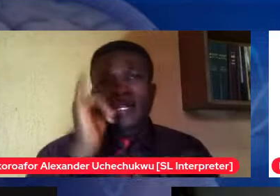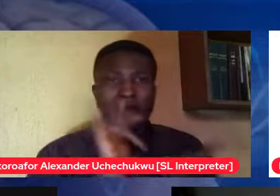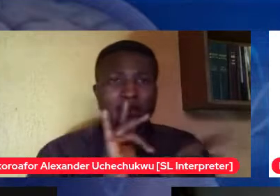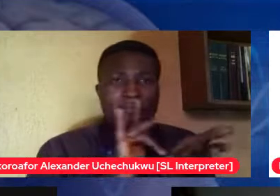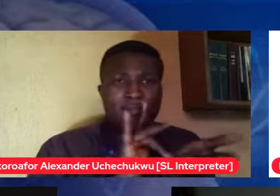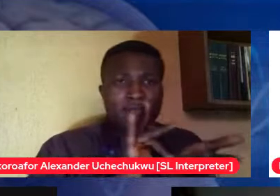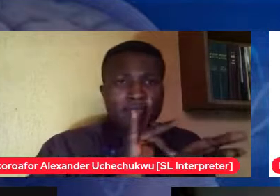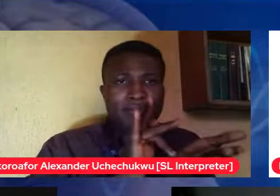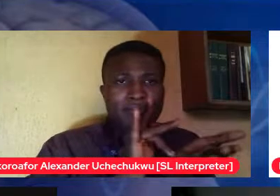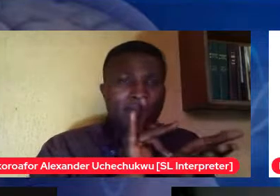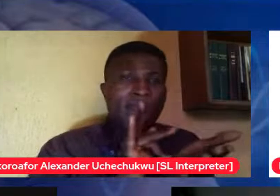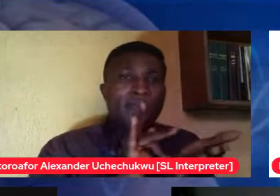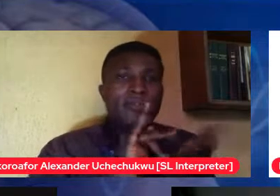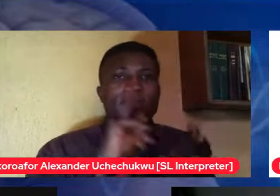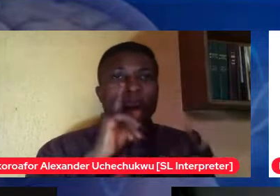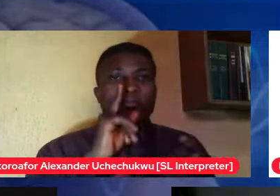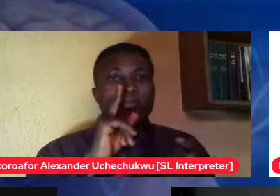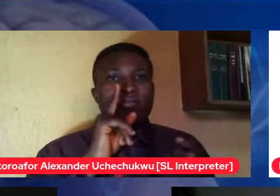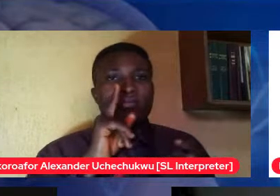can i get a yes